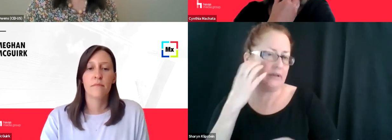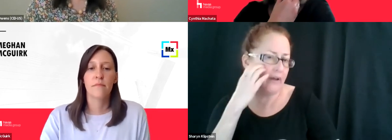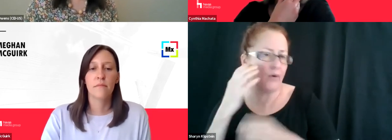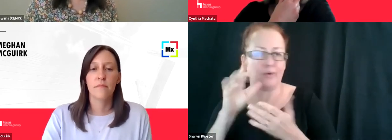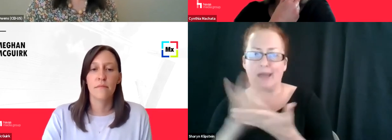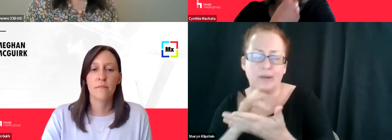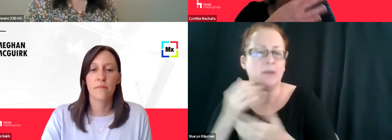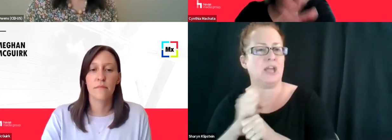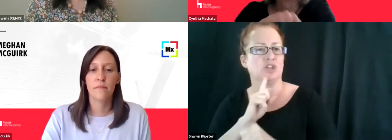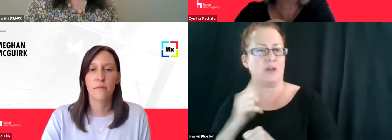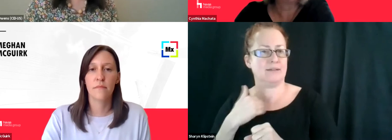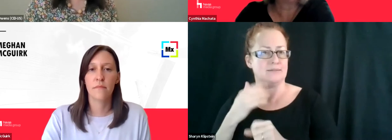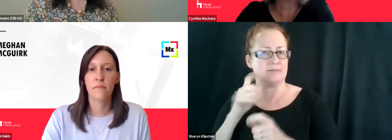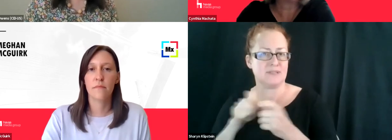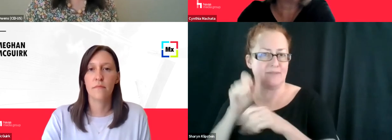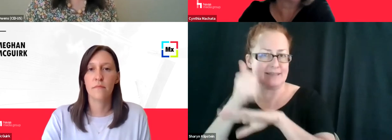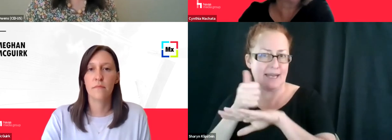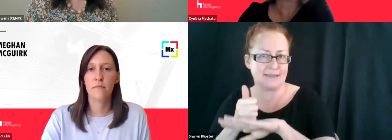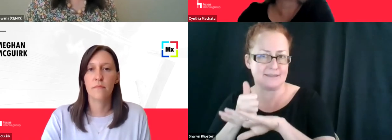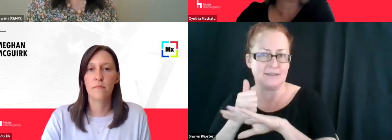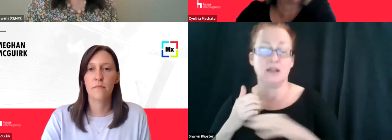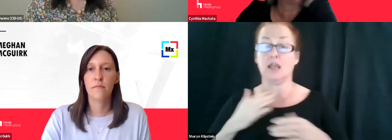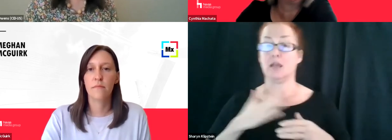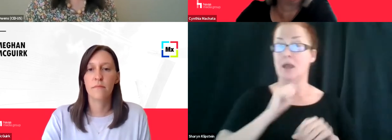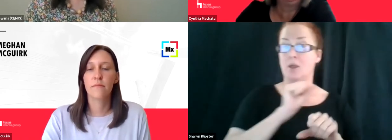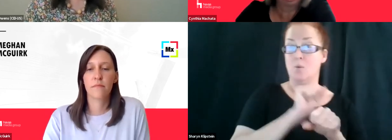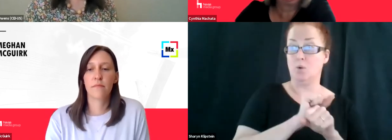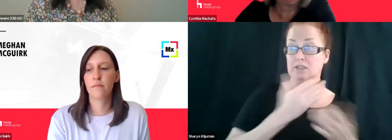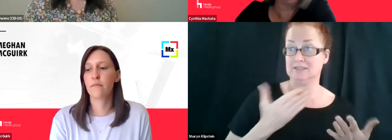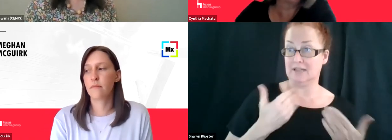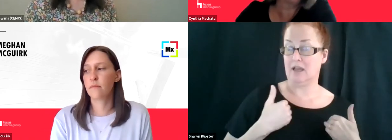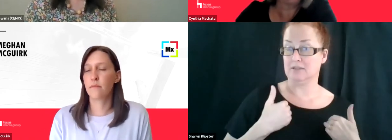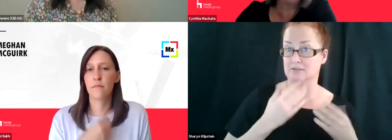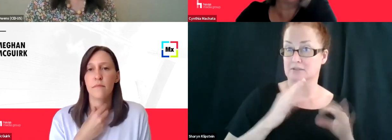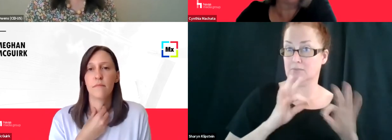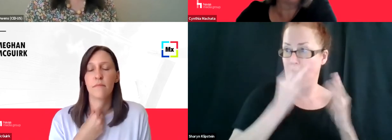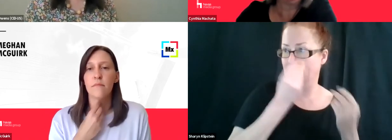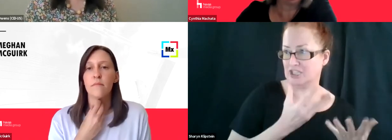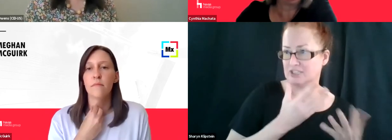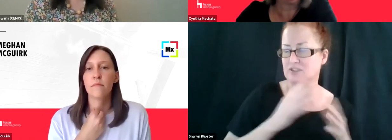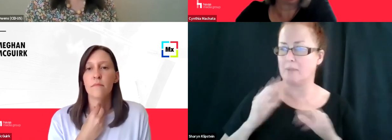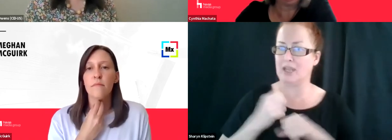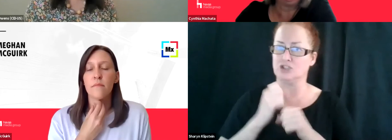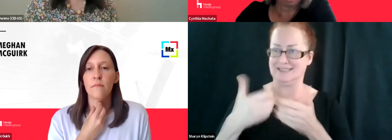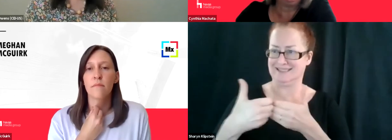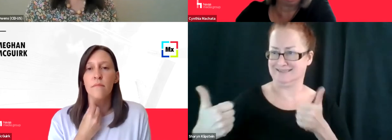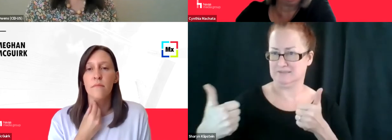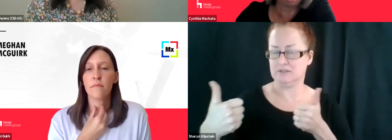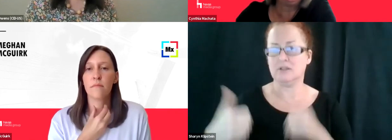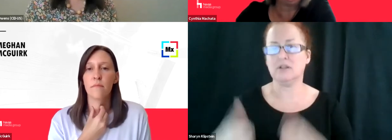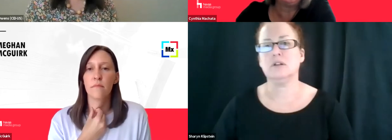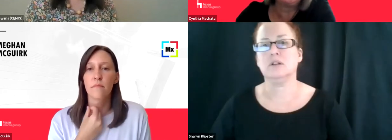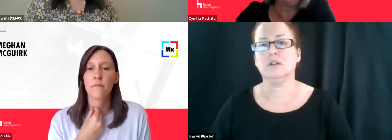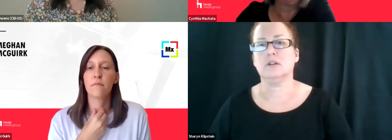allowed on, um, you know, my work, my work stuff or something like that. So we would, we definitely tried to make sure that we, um,